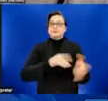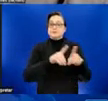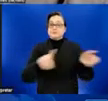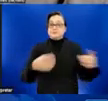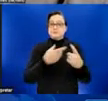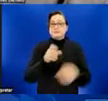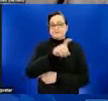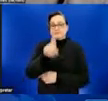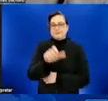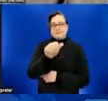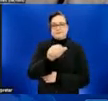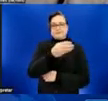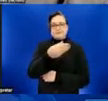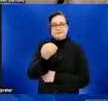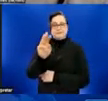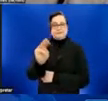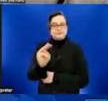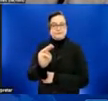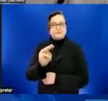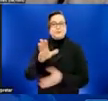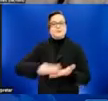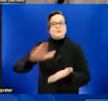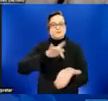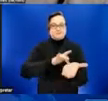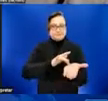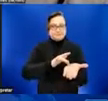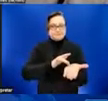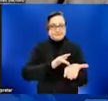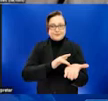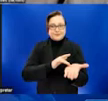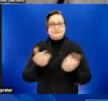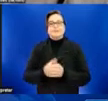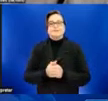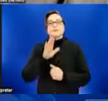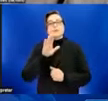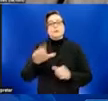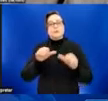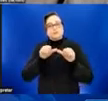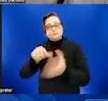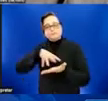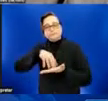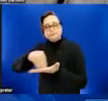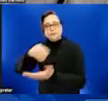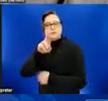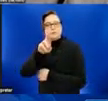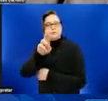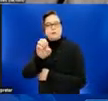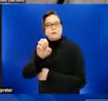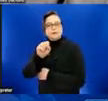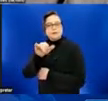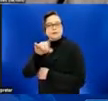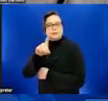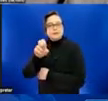Medicine, and her emergency medicine residency was completed at Cahuilla Health in Visalia, California.